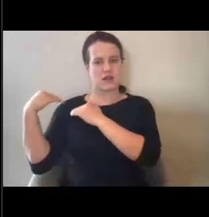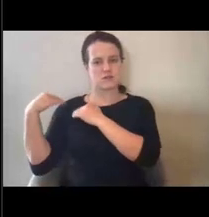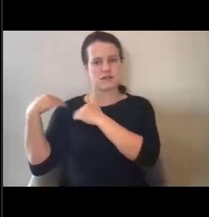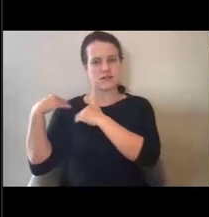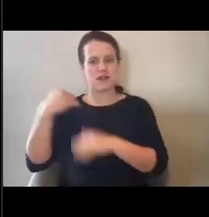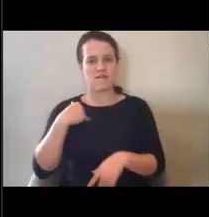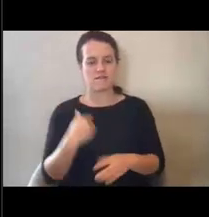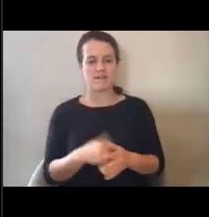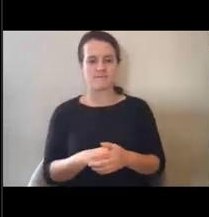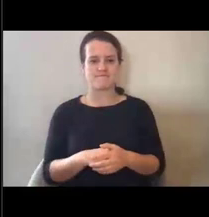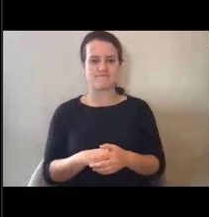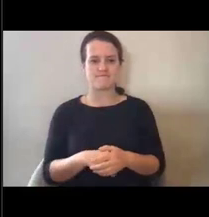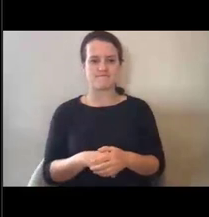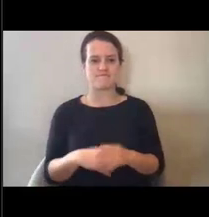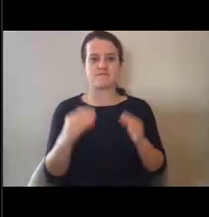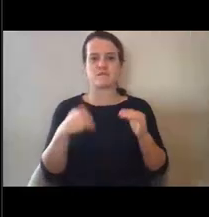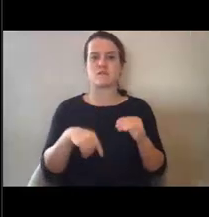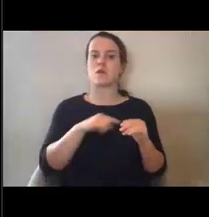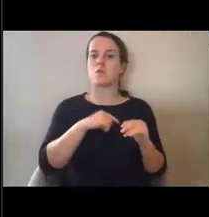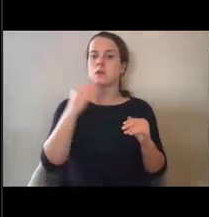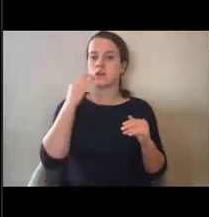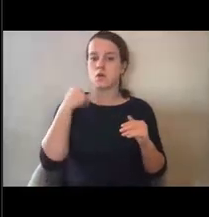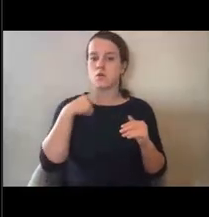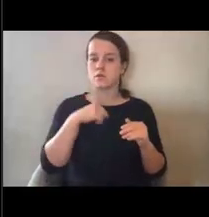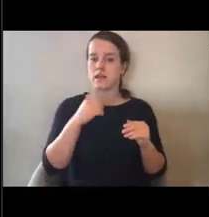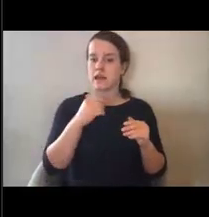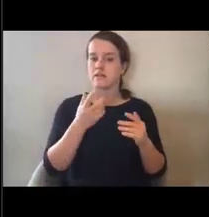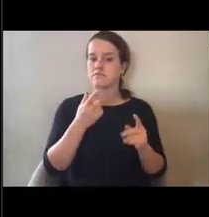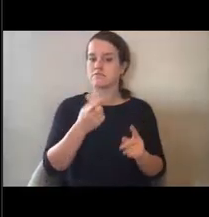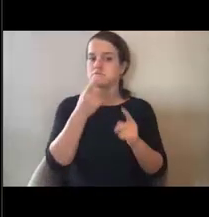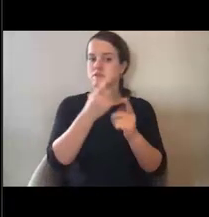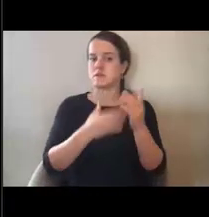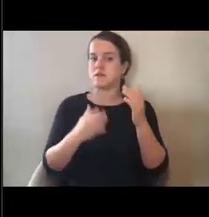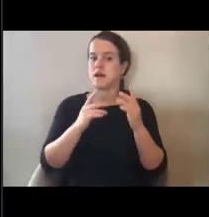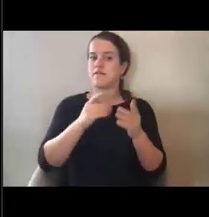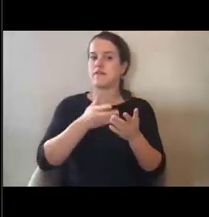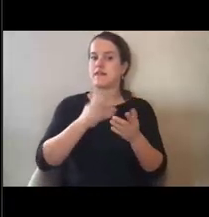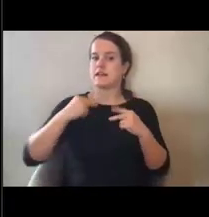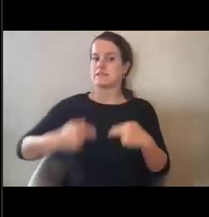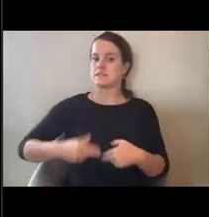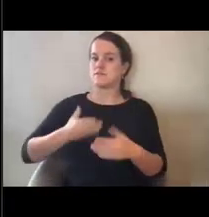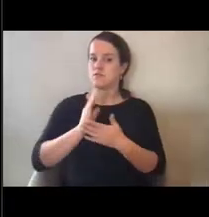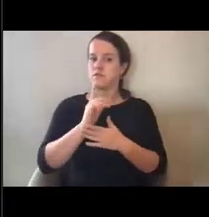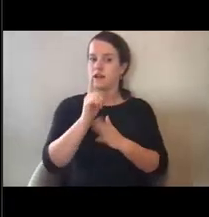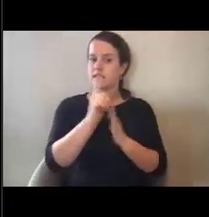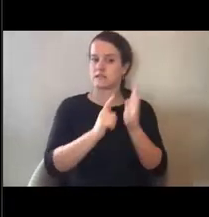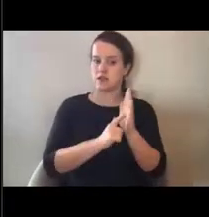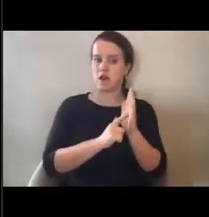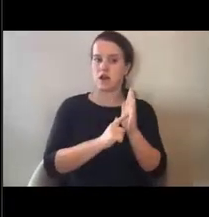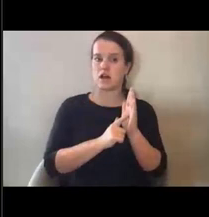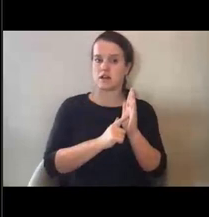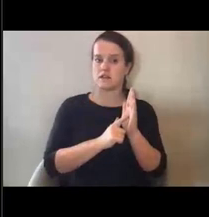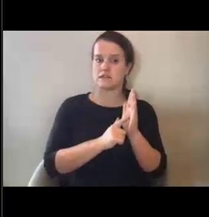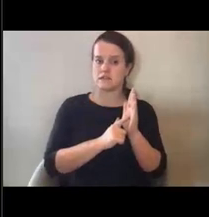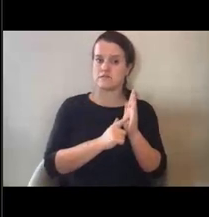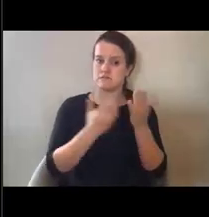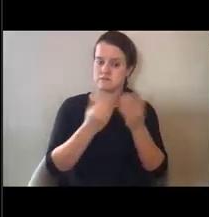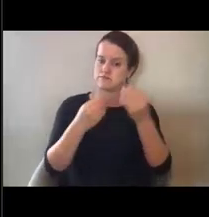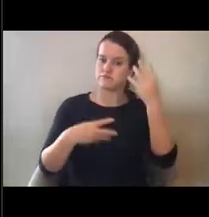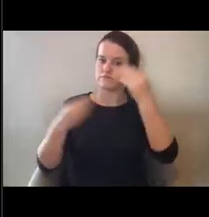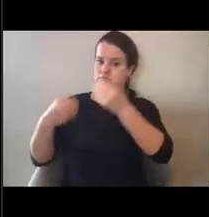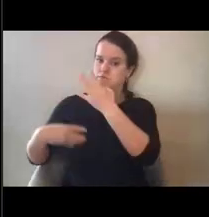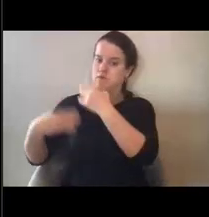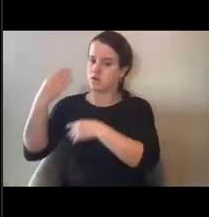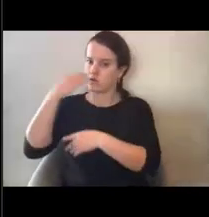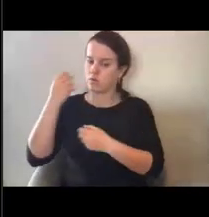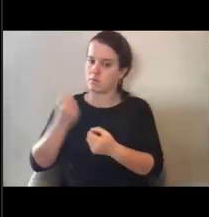So, we know that the prior and underlying civil rights laws and executive orders are numerous. Most commonly known is the Civil